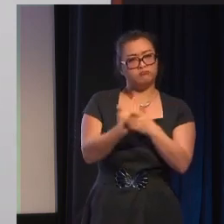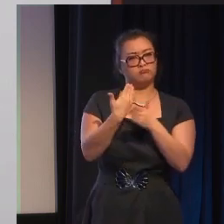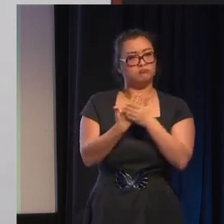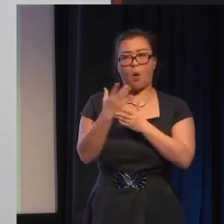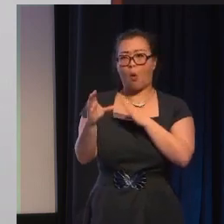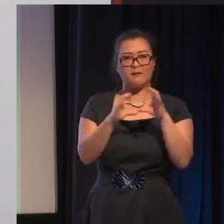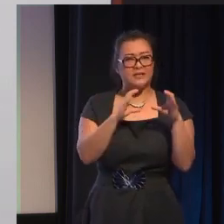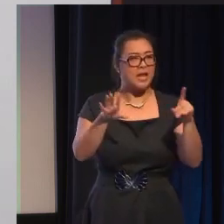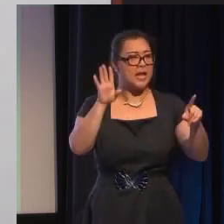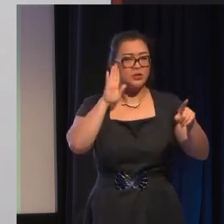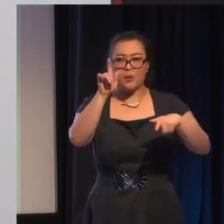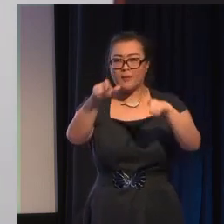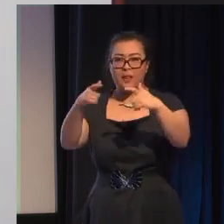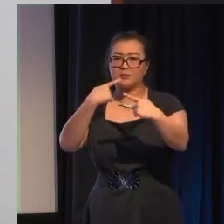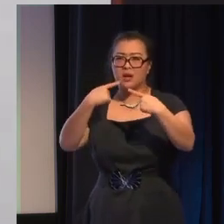to what people are saying